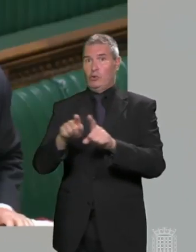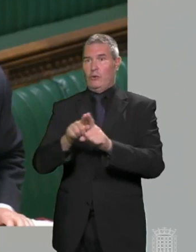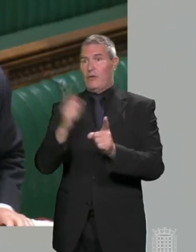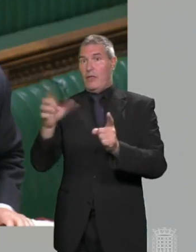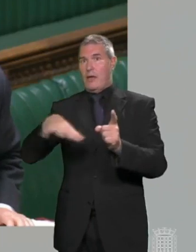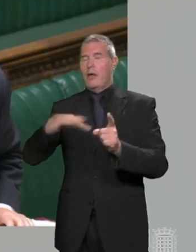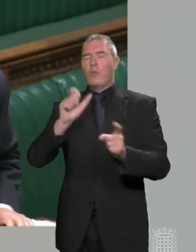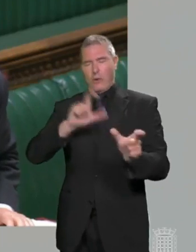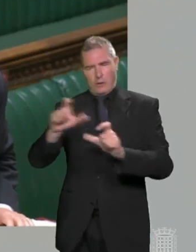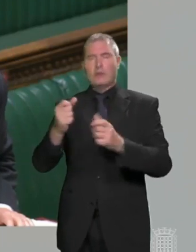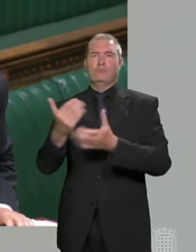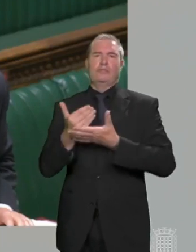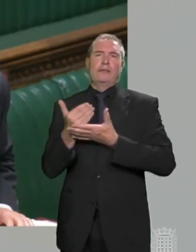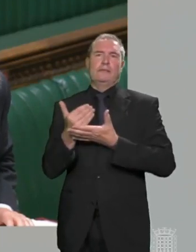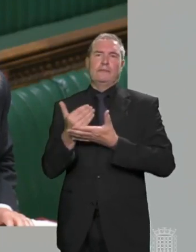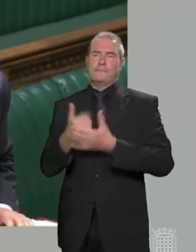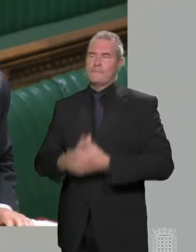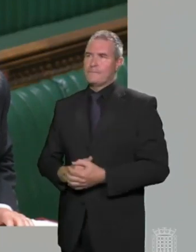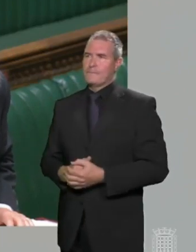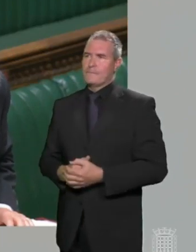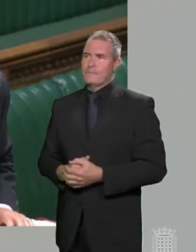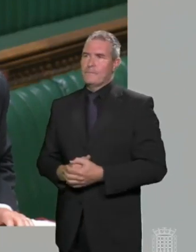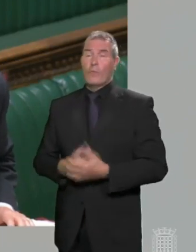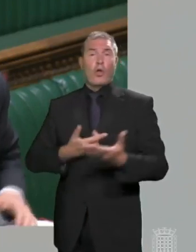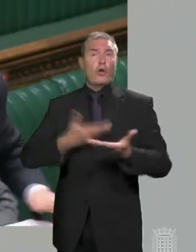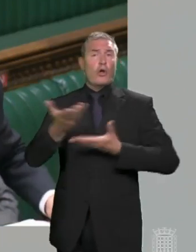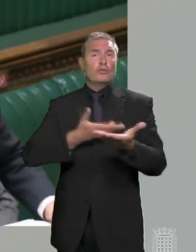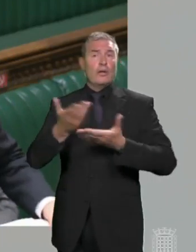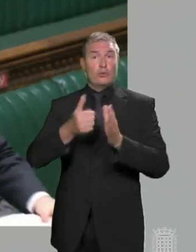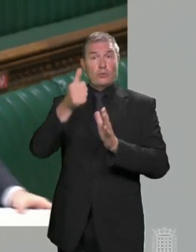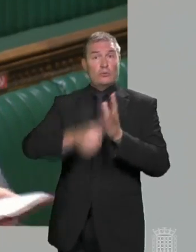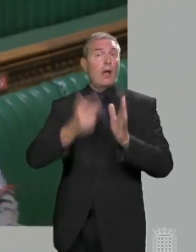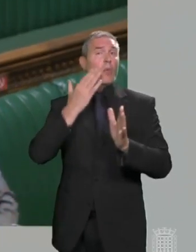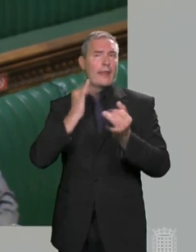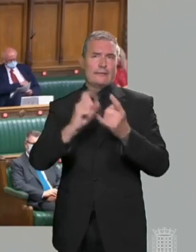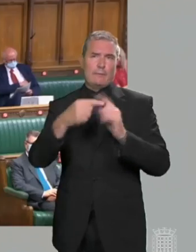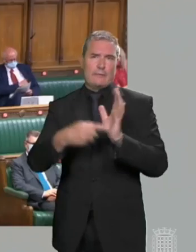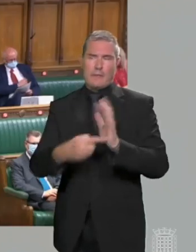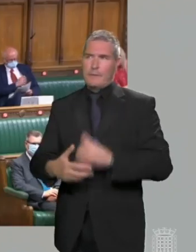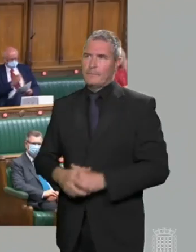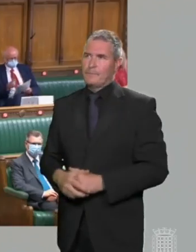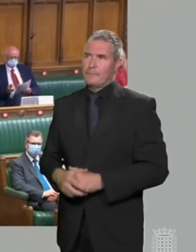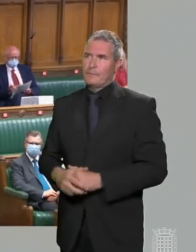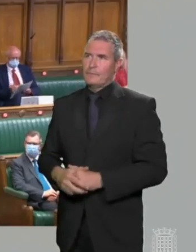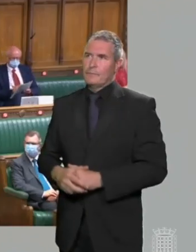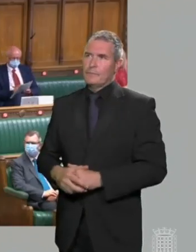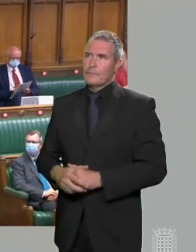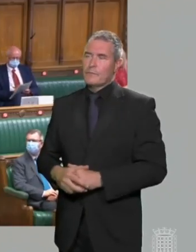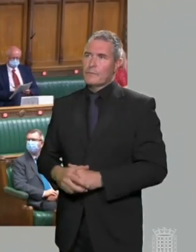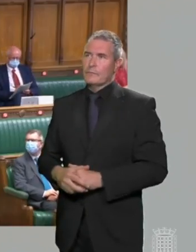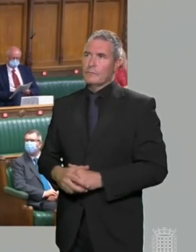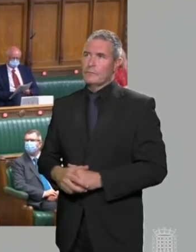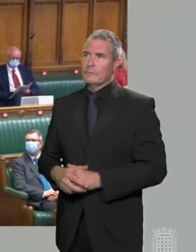also protected. And I know that a full consultation is due to start in September. Thank you, Mr Speaker.